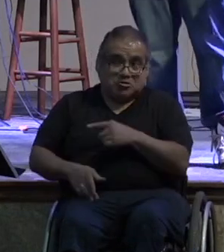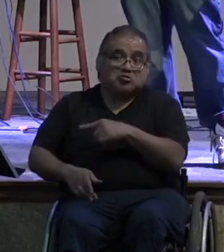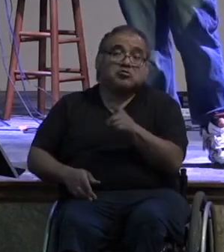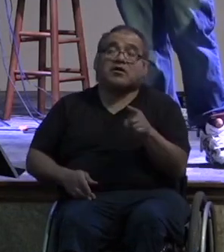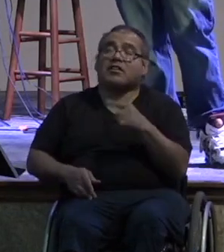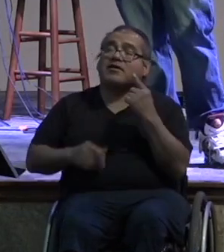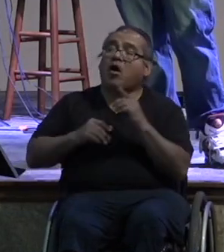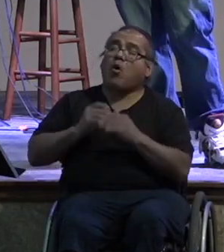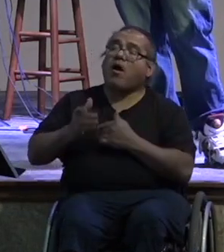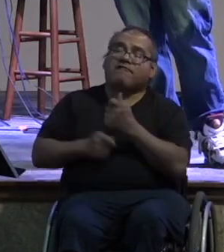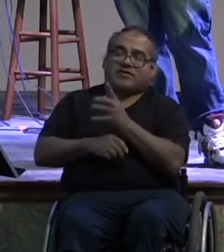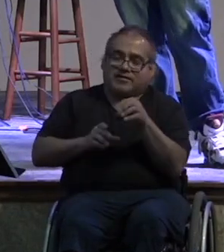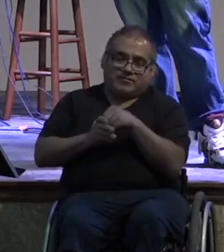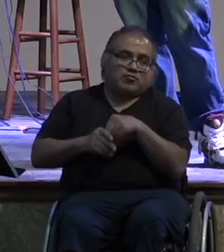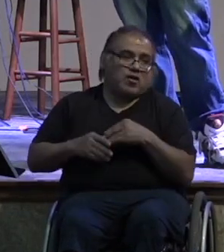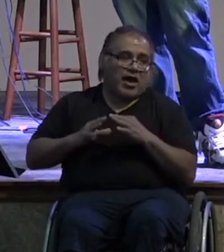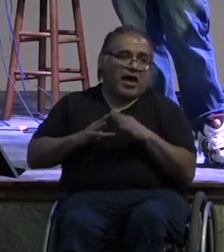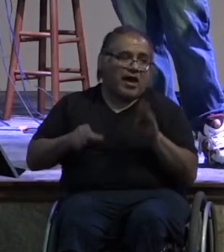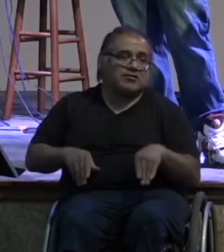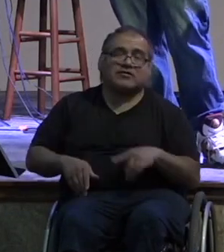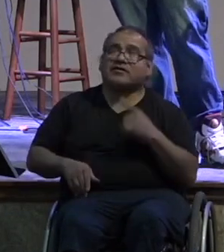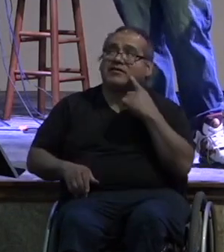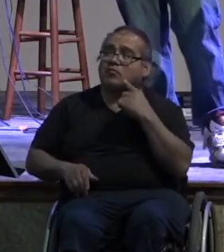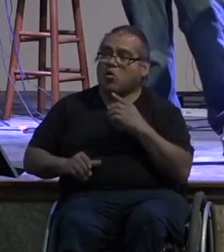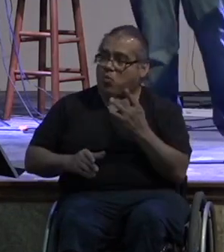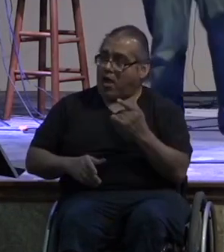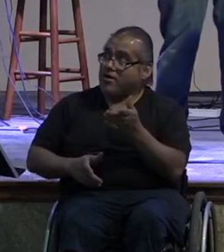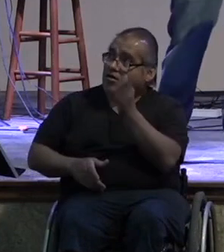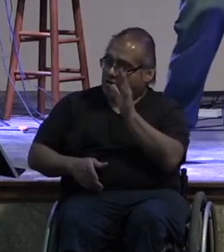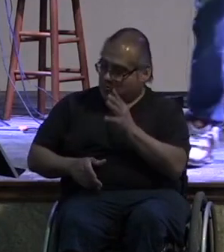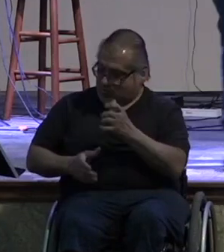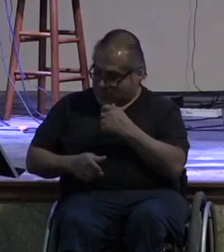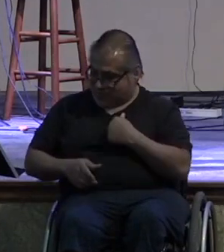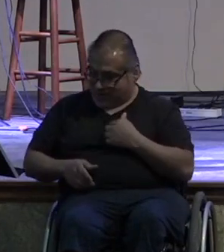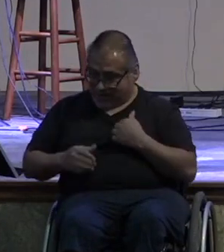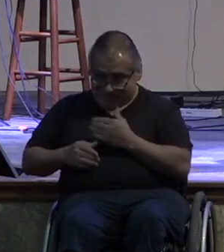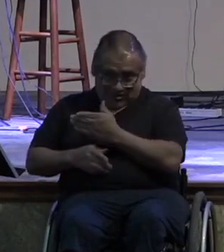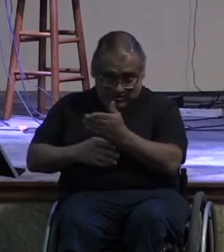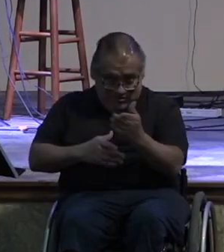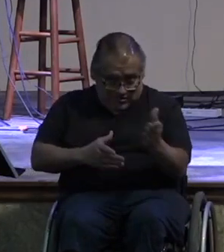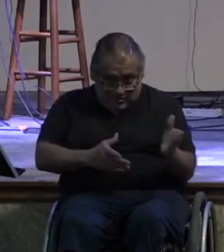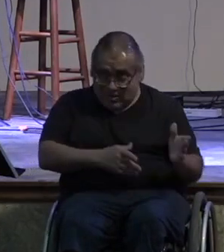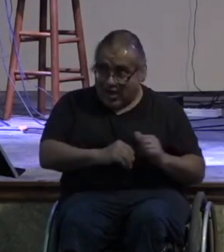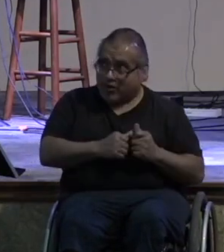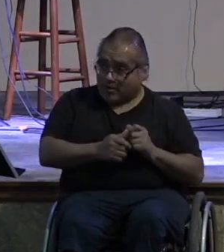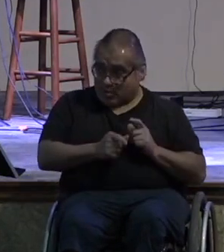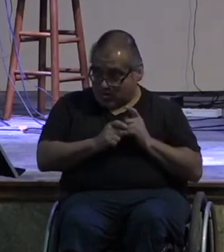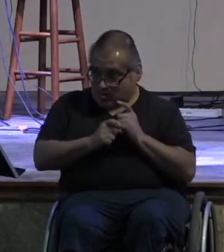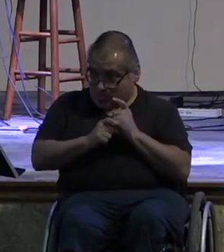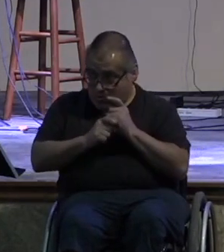of all the things you have and think about why has god allowed me to have these things and how can i be willing to use them for his kingdom